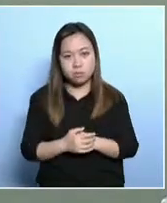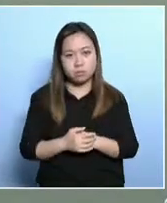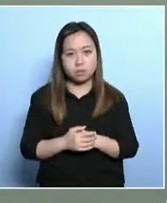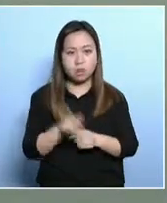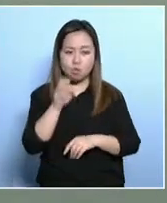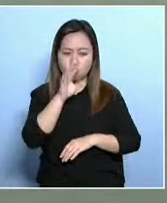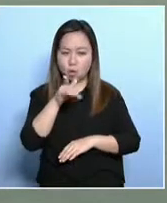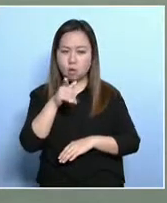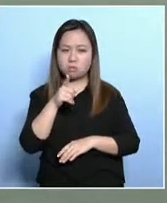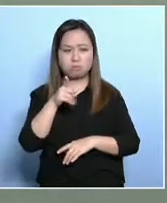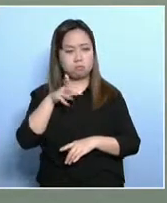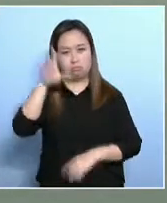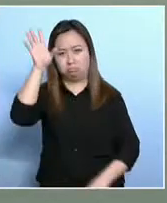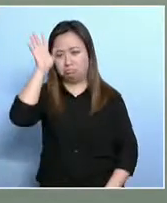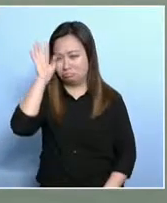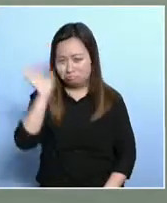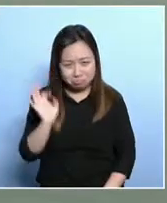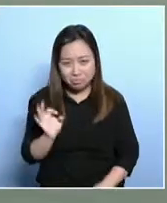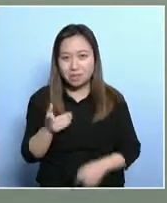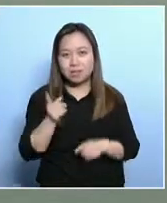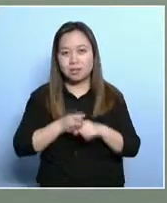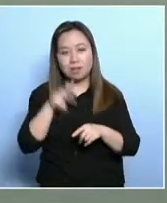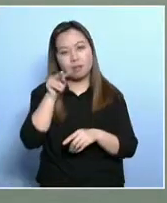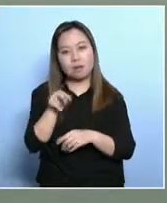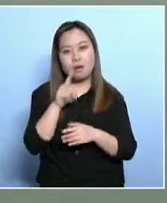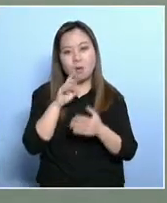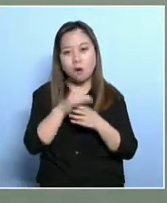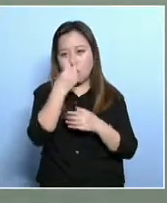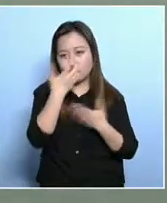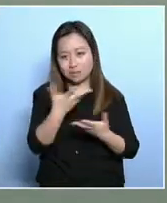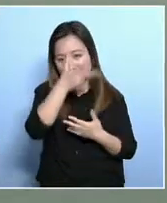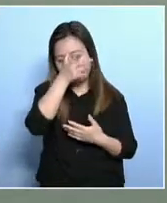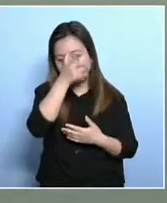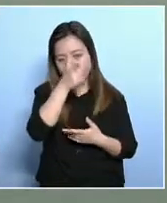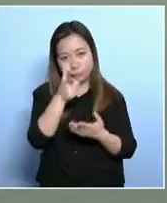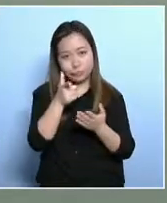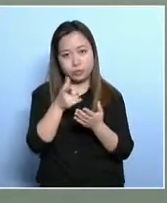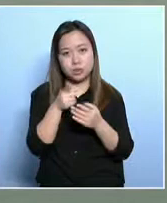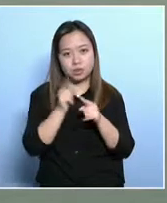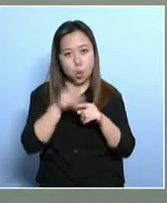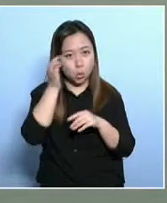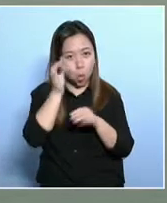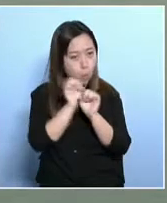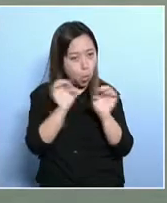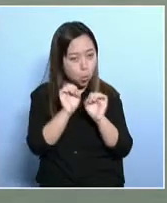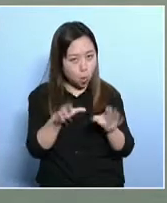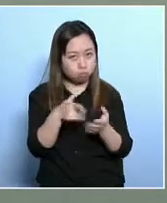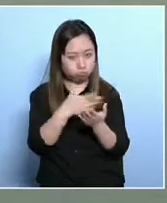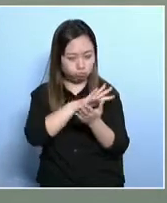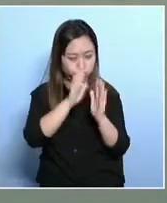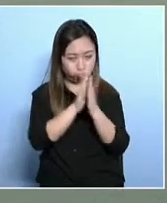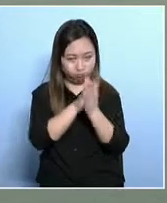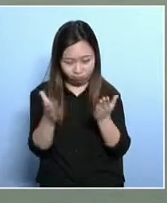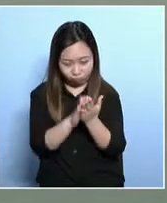I'd like to respond to that. Now this is actually quite absurd because you need